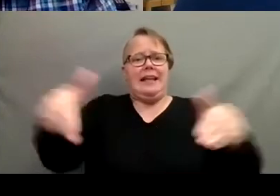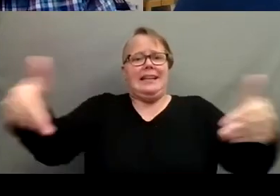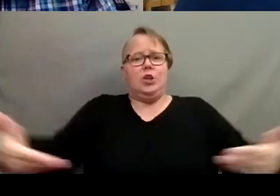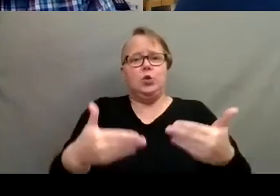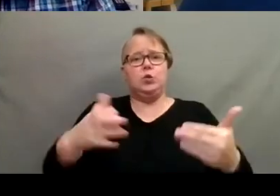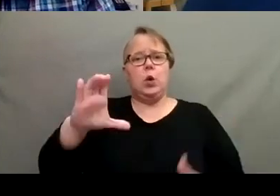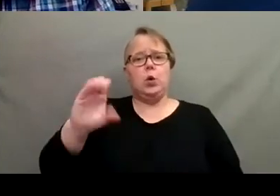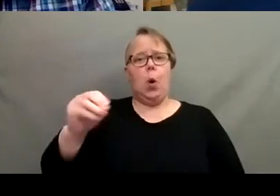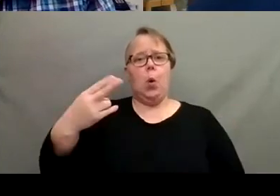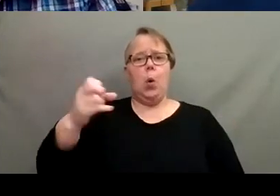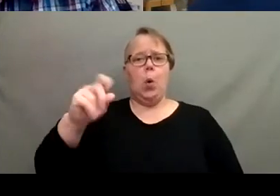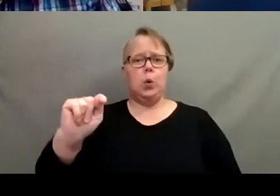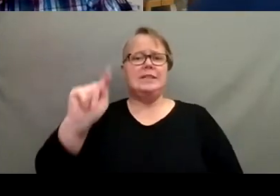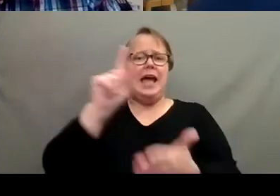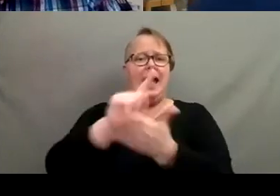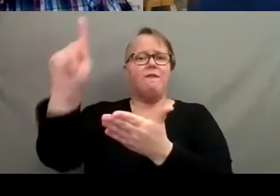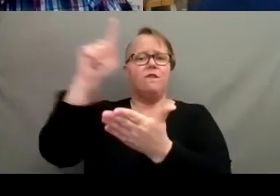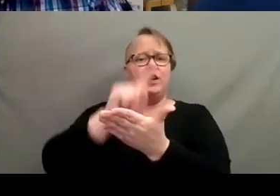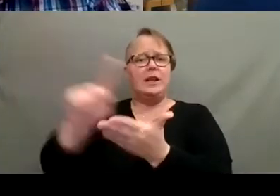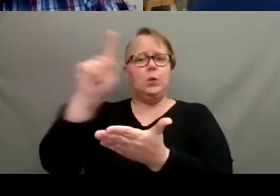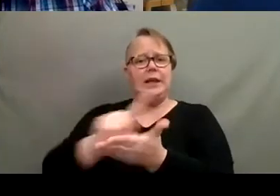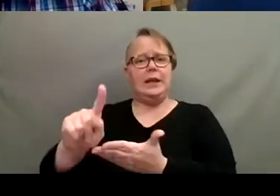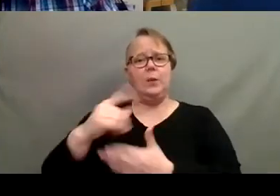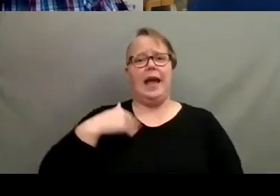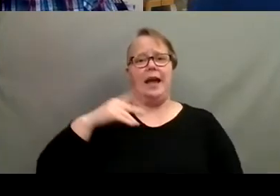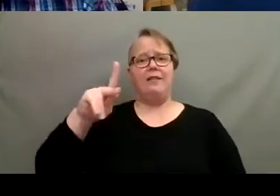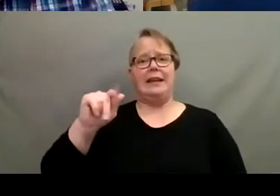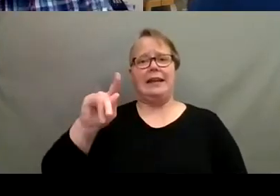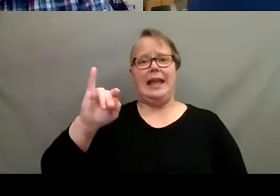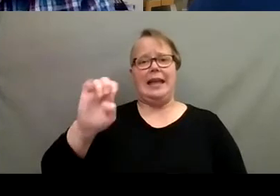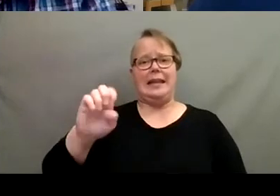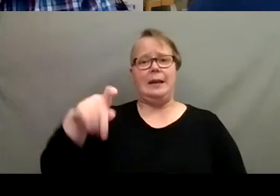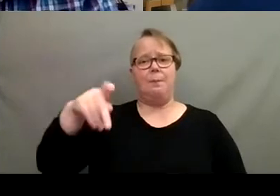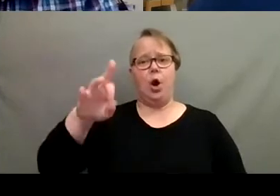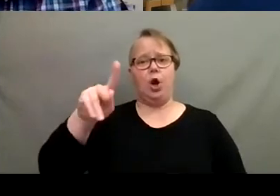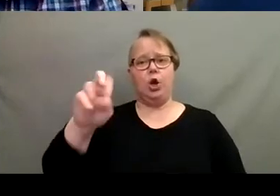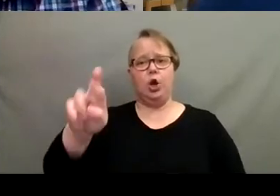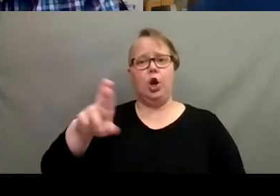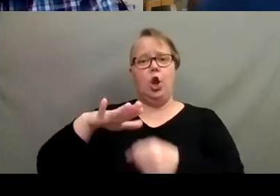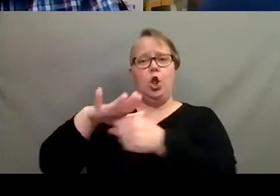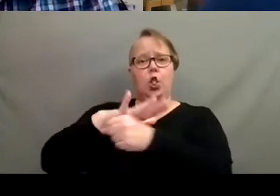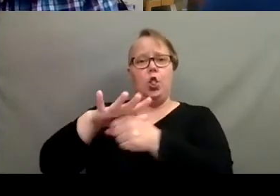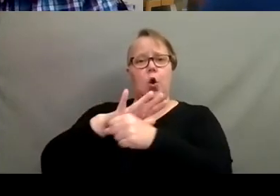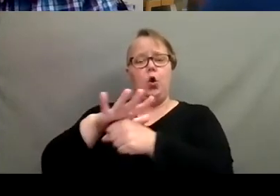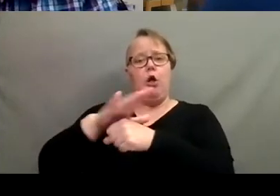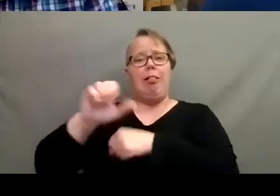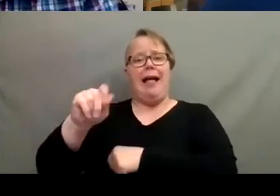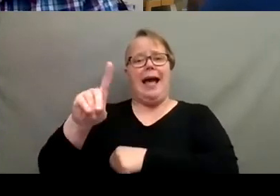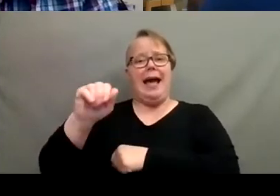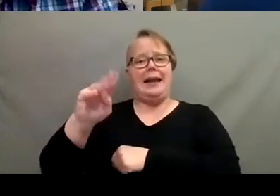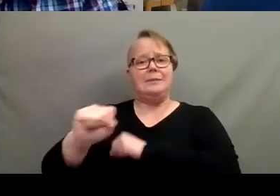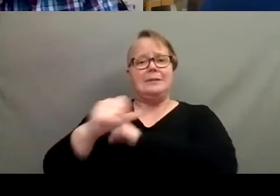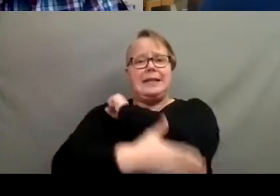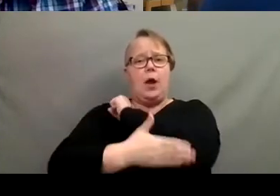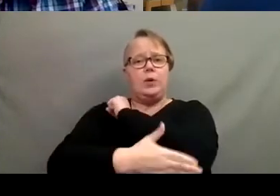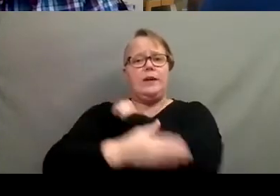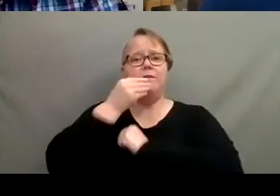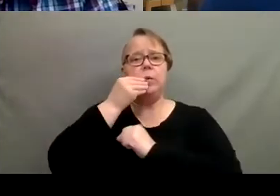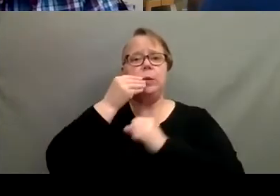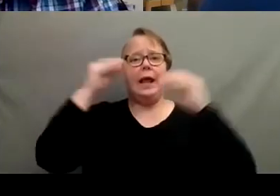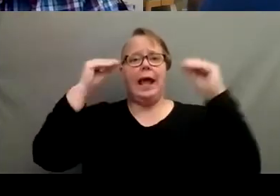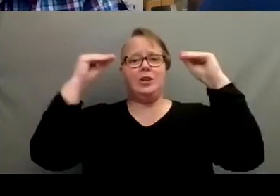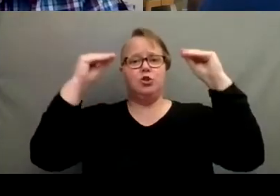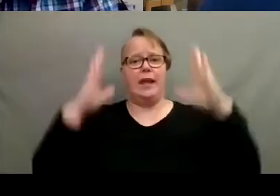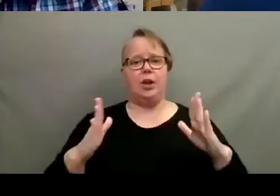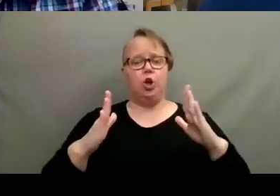-host here every single week. We have Katie Parker, local foods educator in Adams County. Hello, Katie. Hello, Chris. How's it